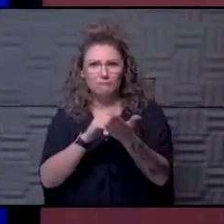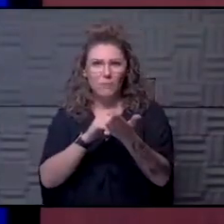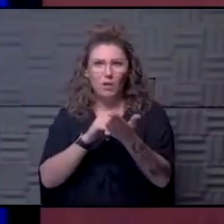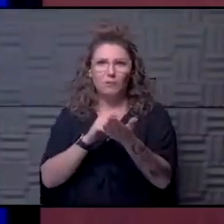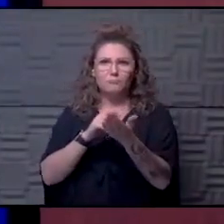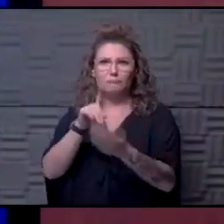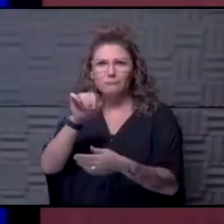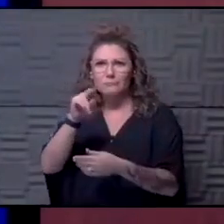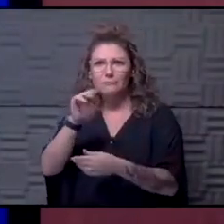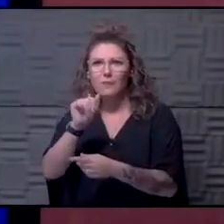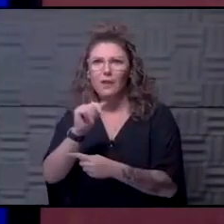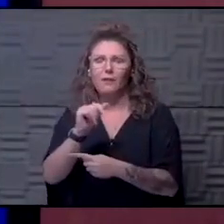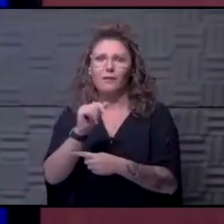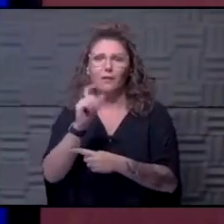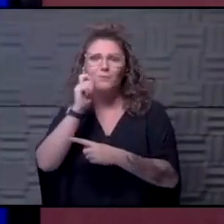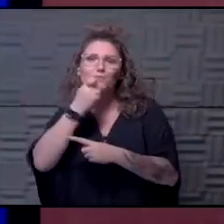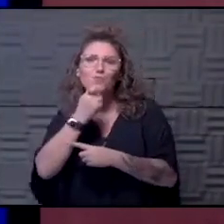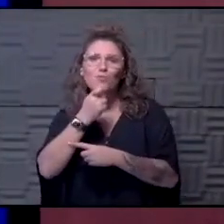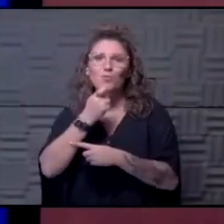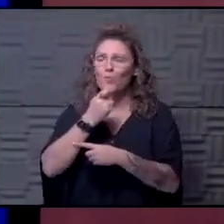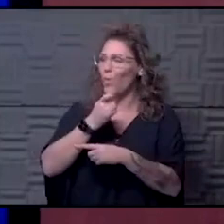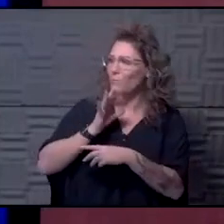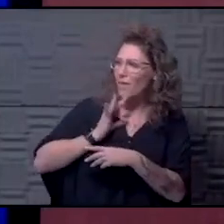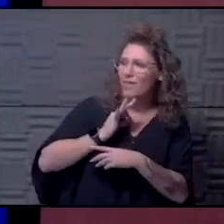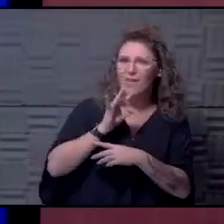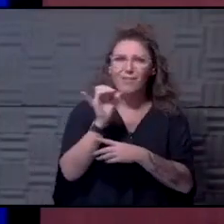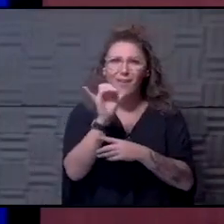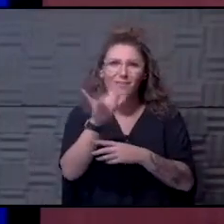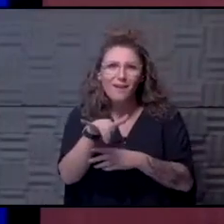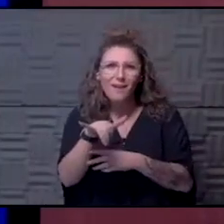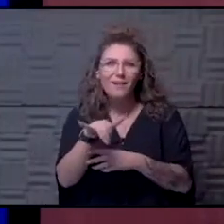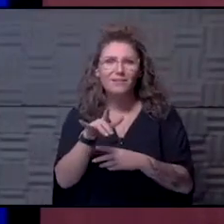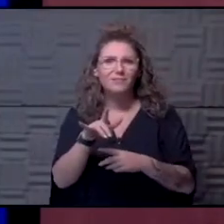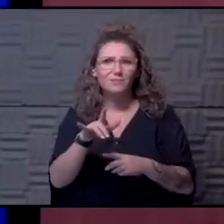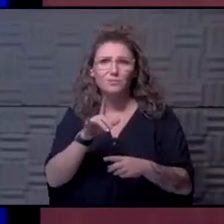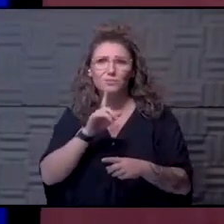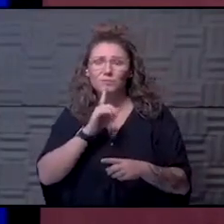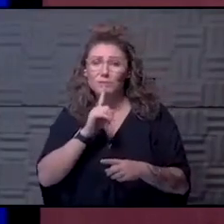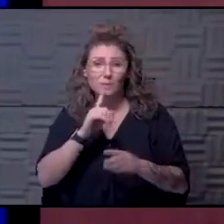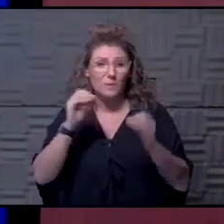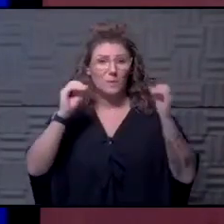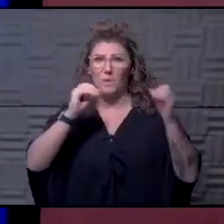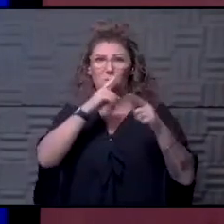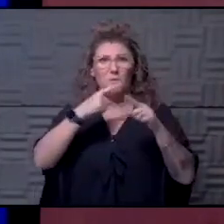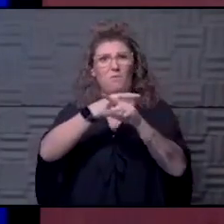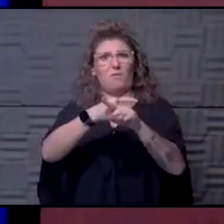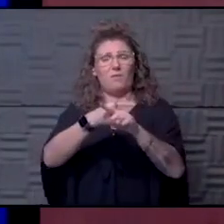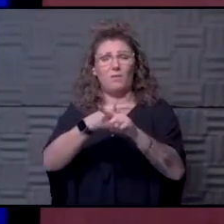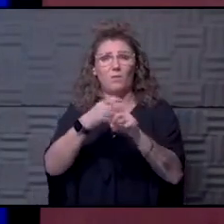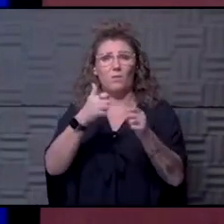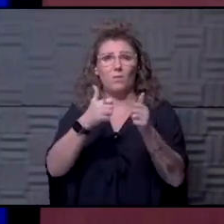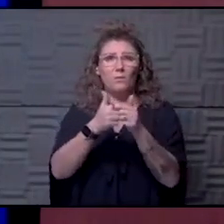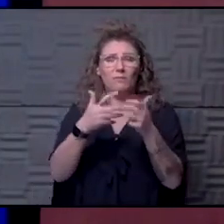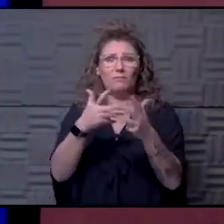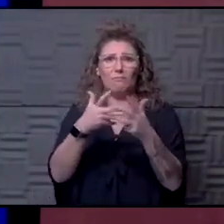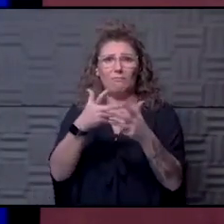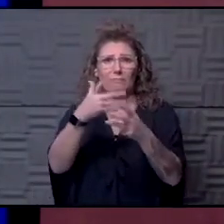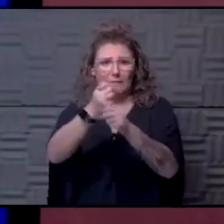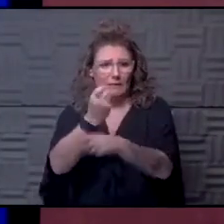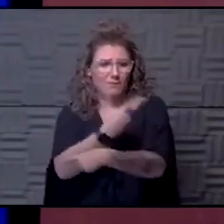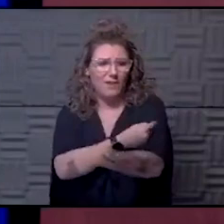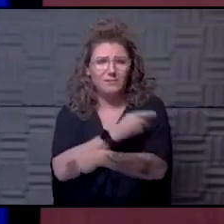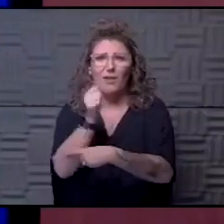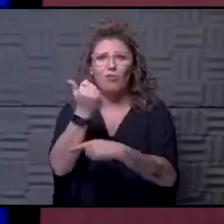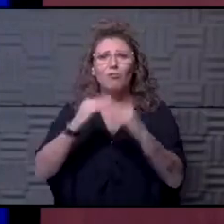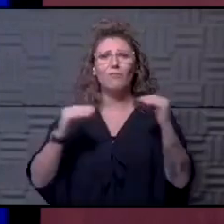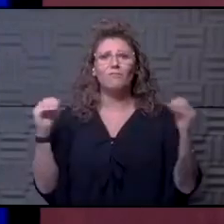little, our cool little pins on here, you know, if, uh, there's just really no contraindication to getting the vaccine outside of fear. And I